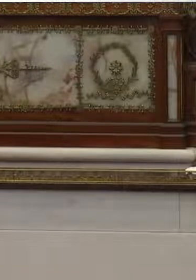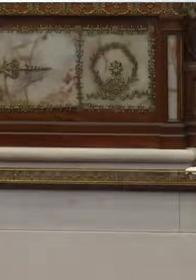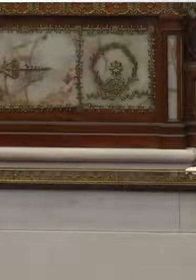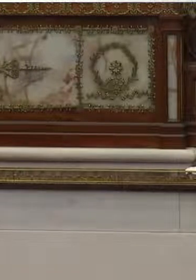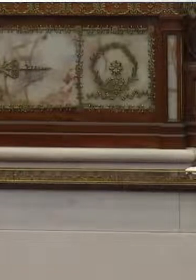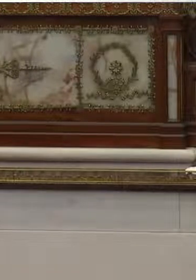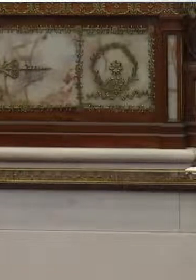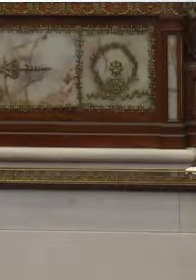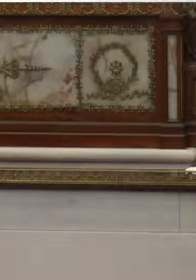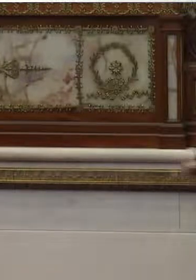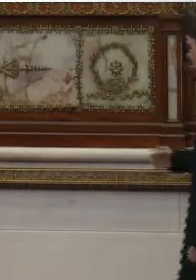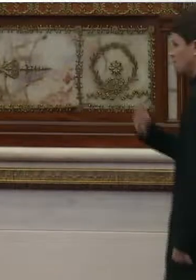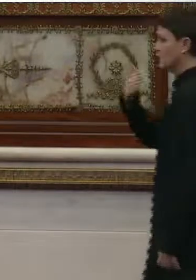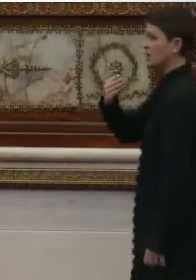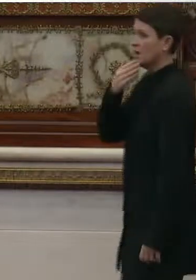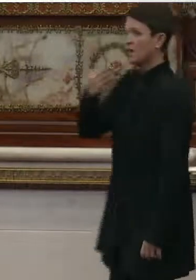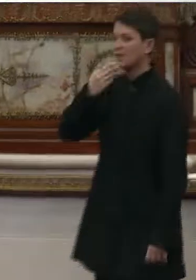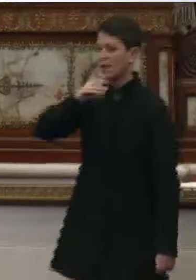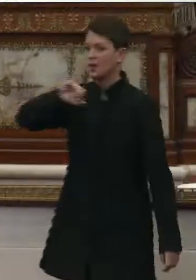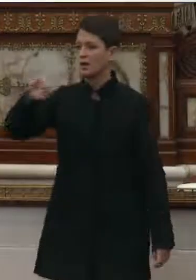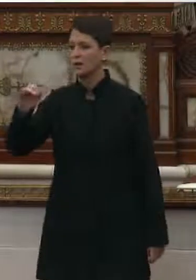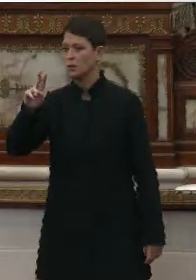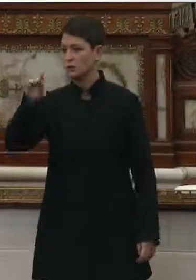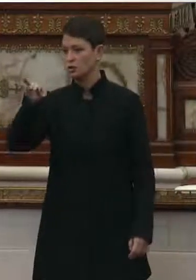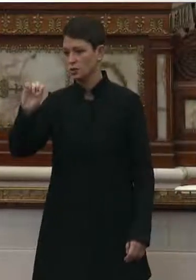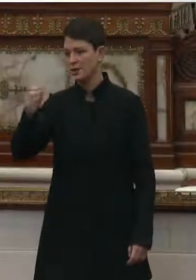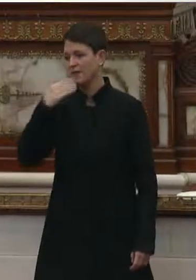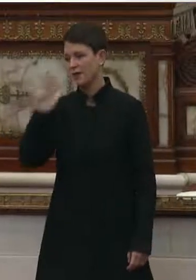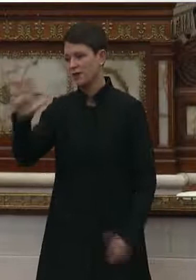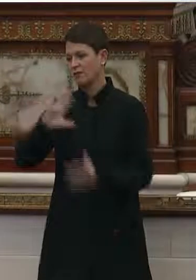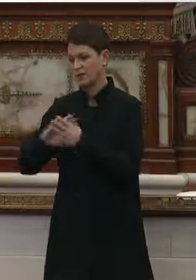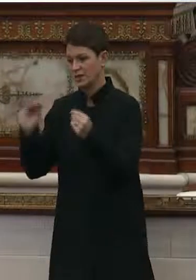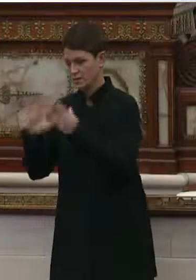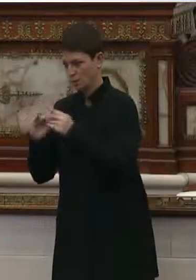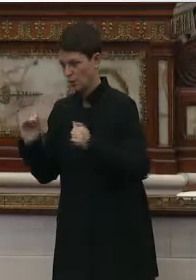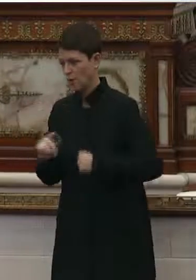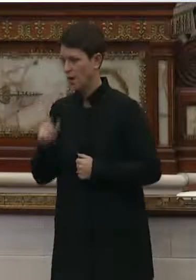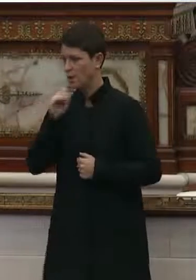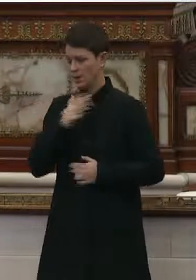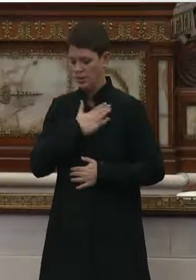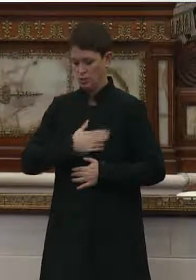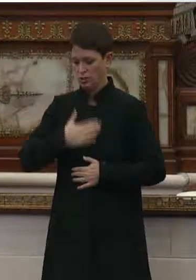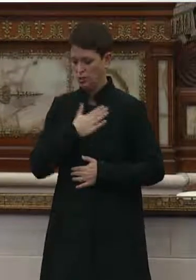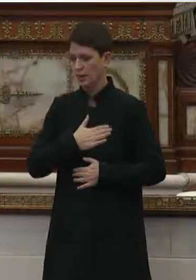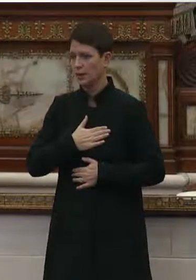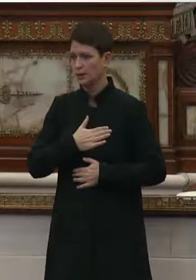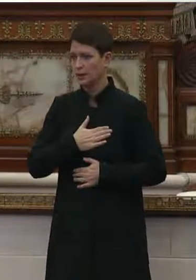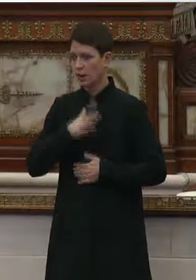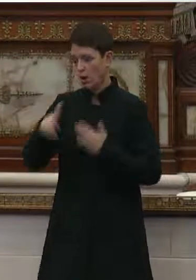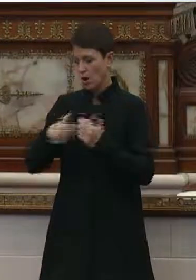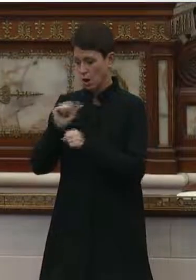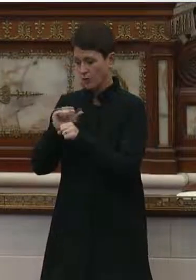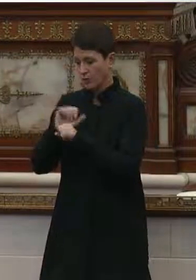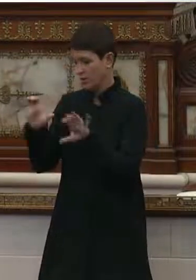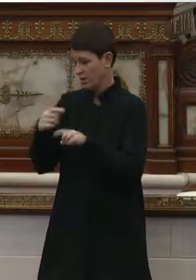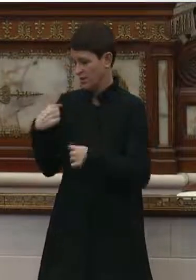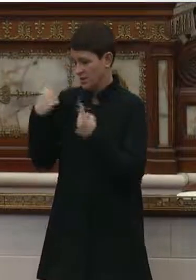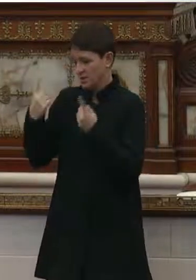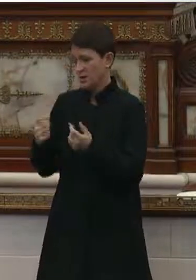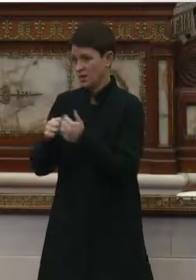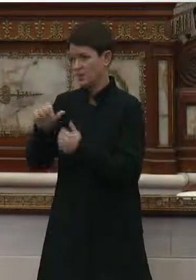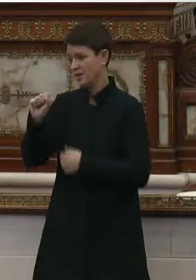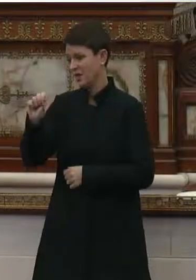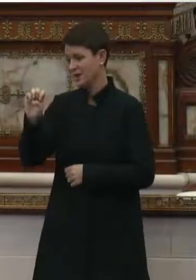Thank you, Julie. Thank you so much for your testimony. And I really do appreciate all of the work that you're doing with